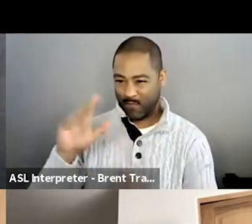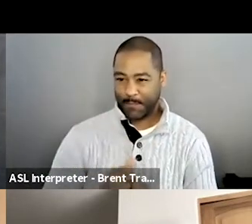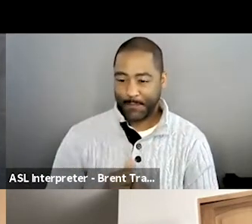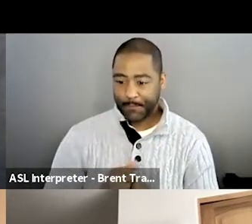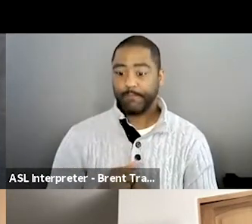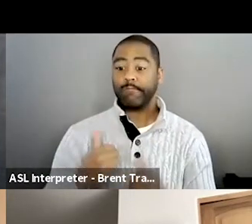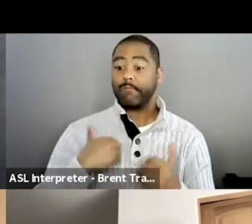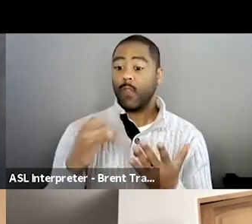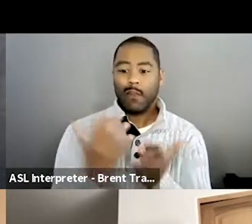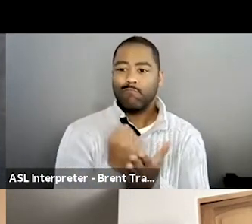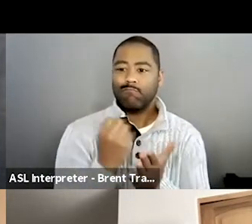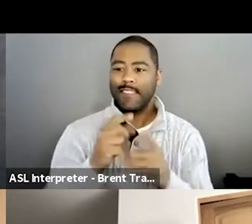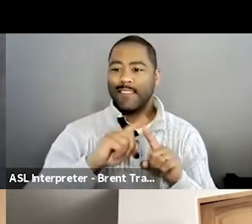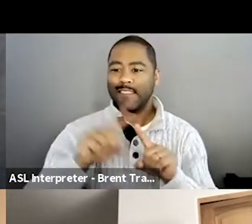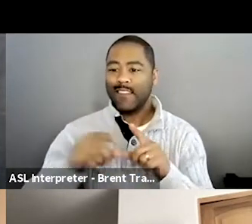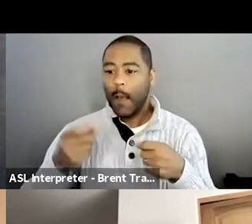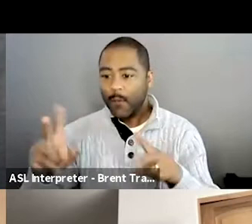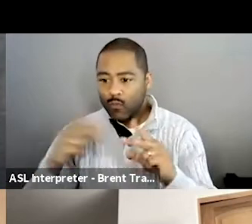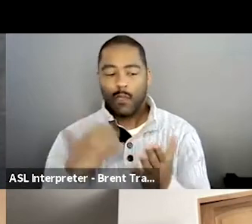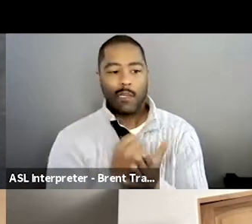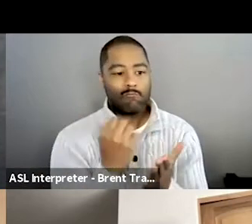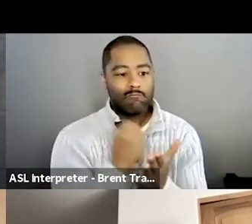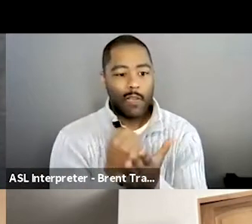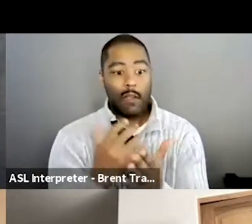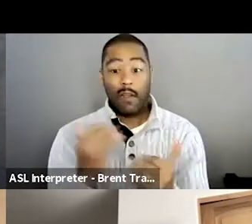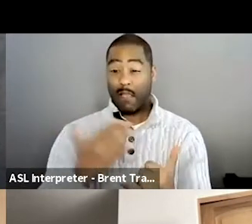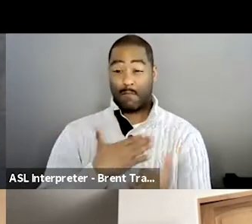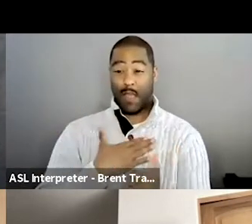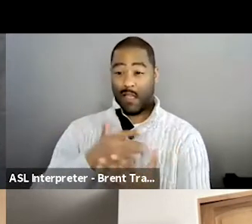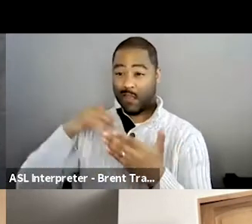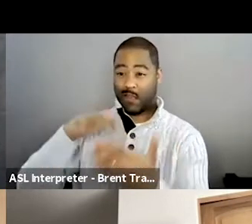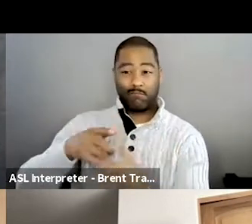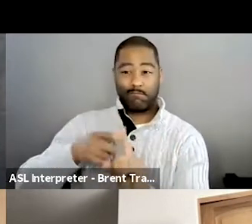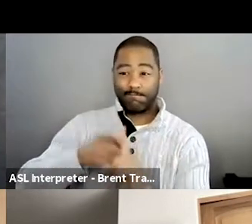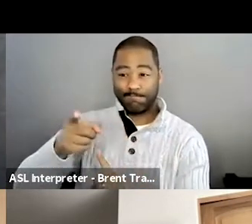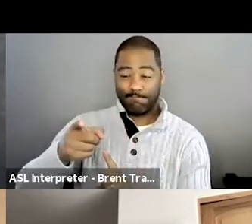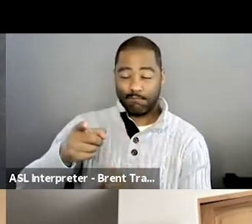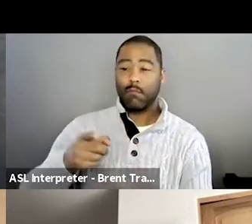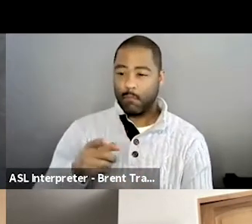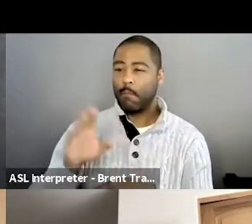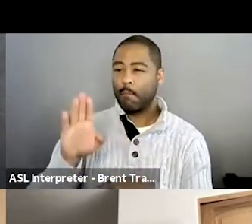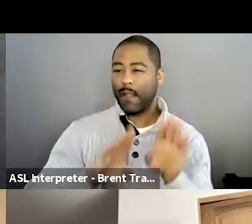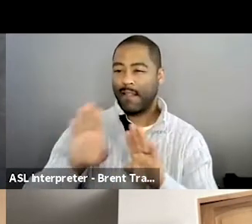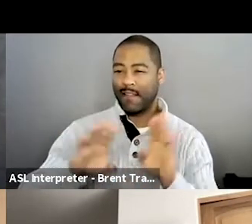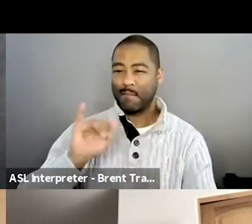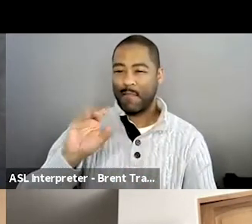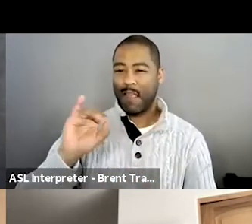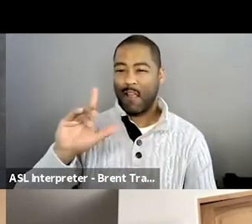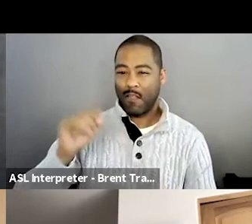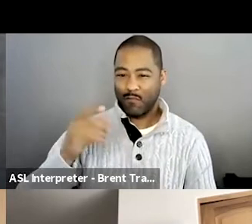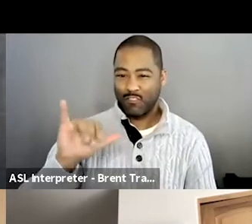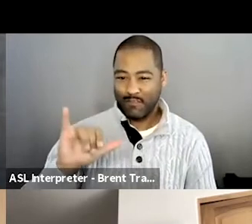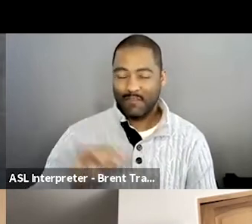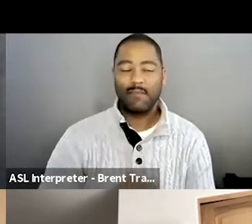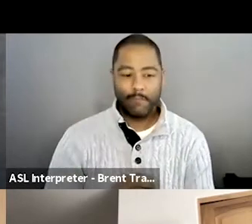enjoy studying biology at Eckerd College, so it's great. It's phenomenal, and it's really